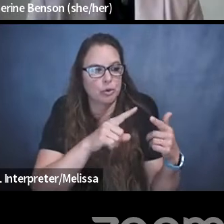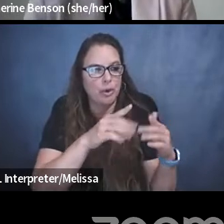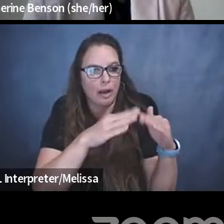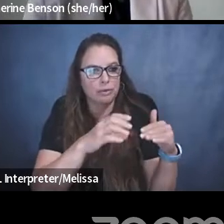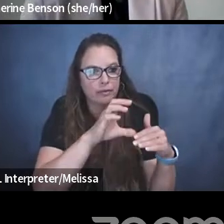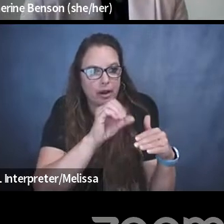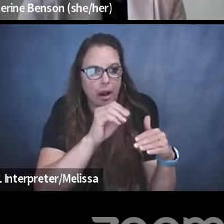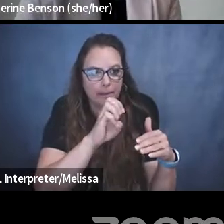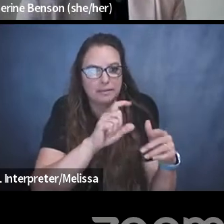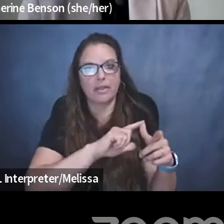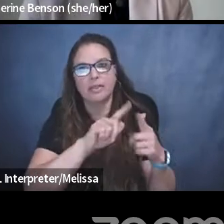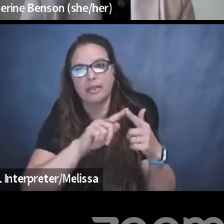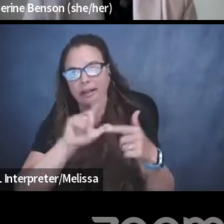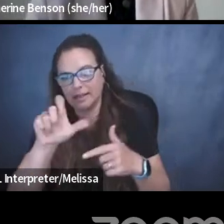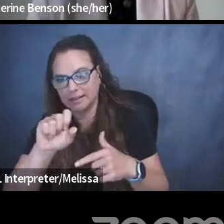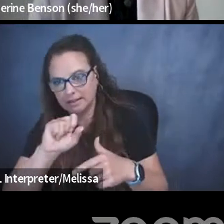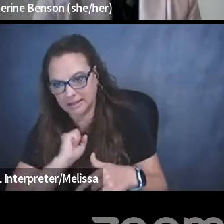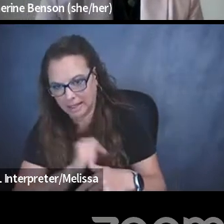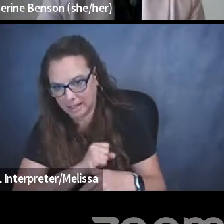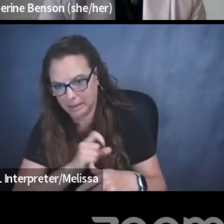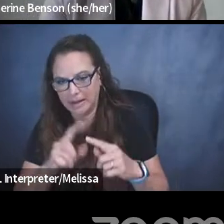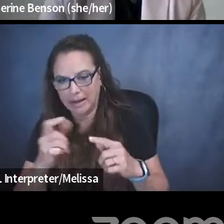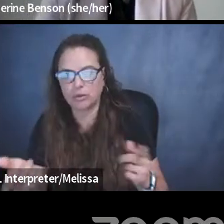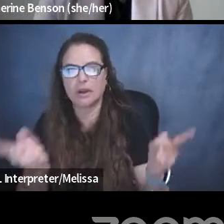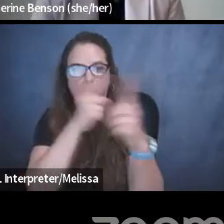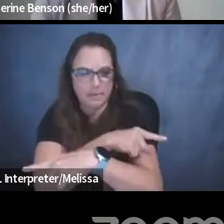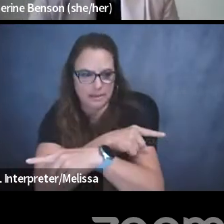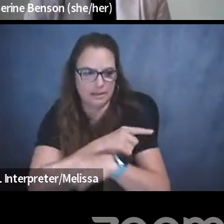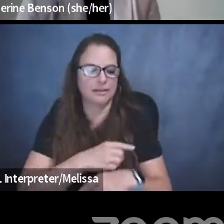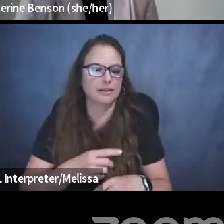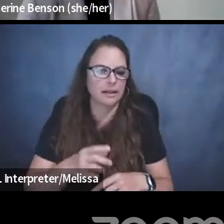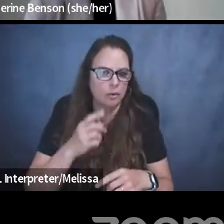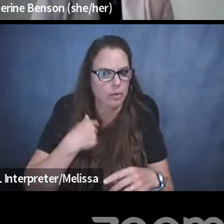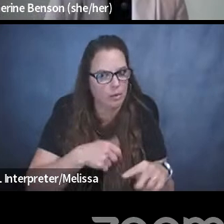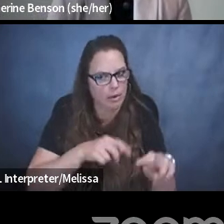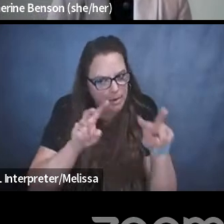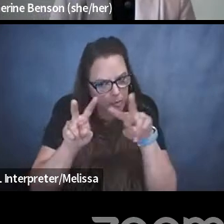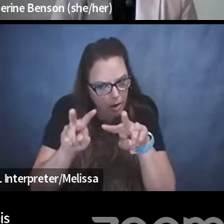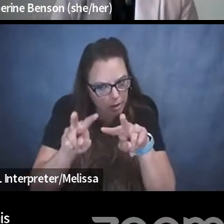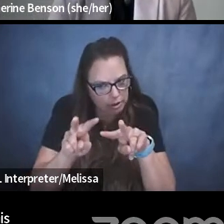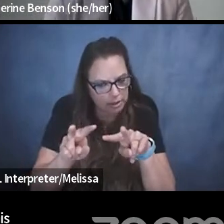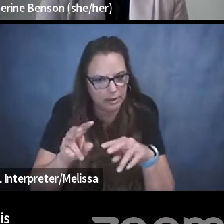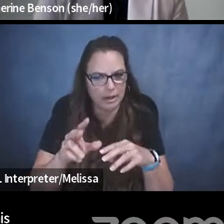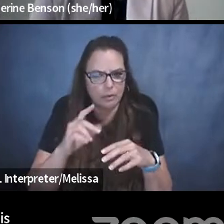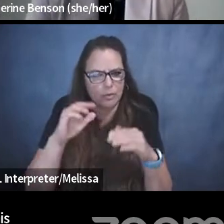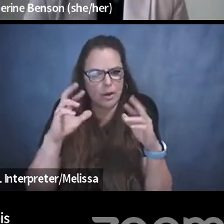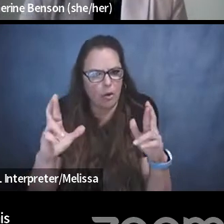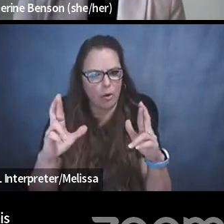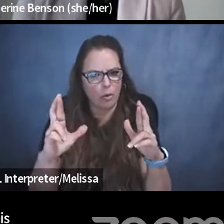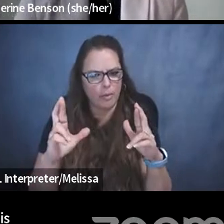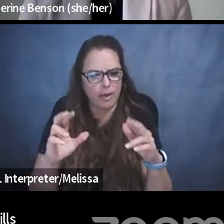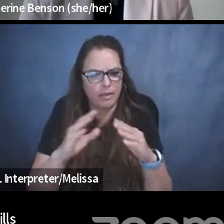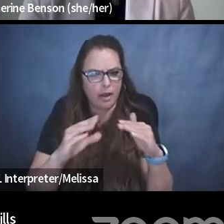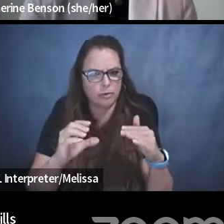around. So, we're going to be watching this and monitoring it, and we really hope that the House of Commons